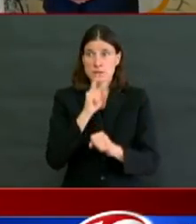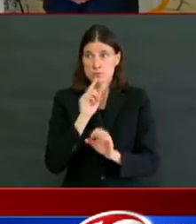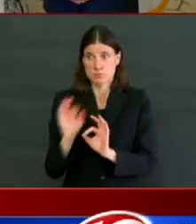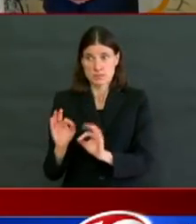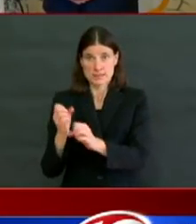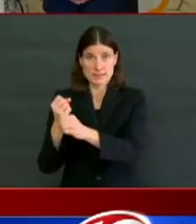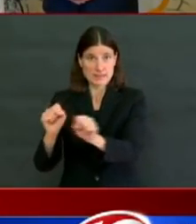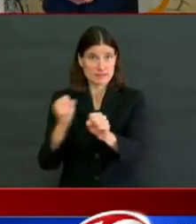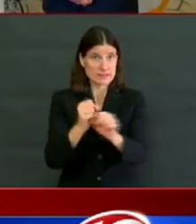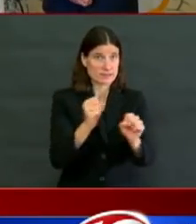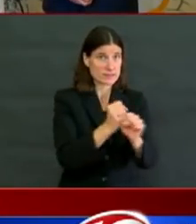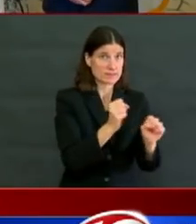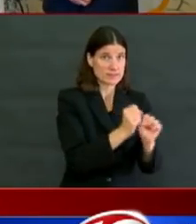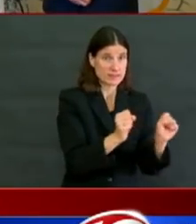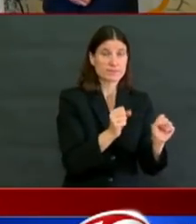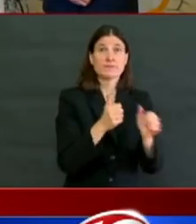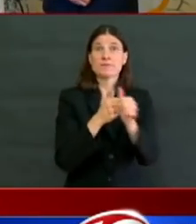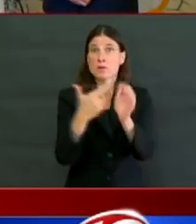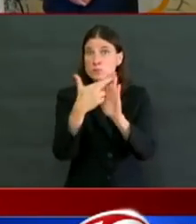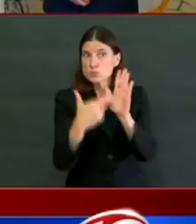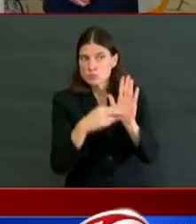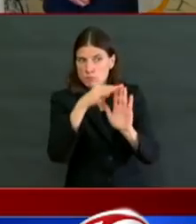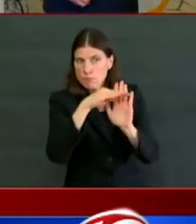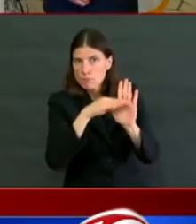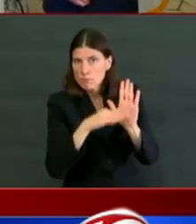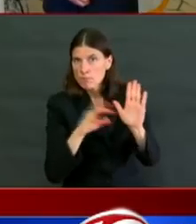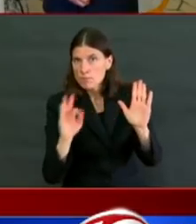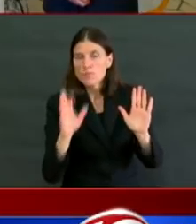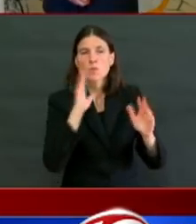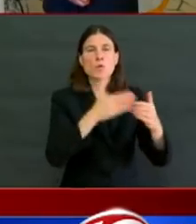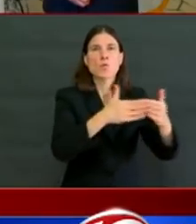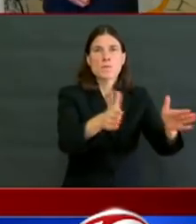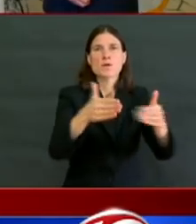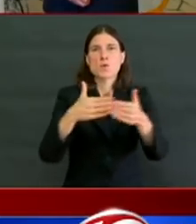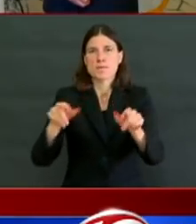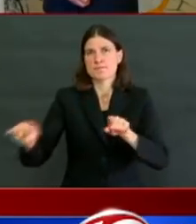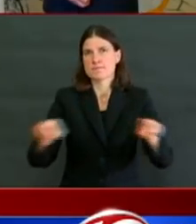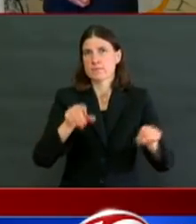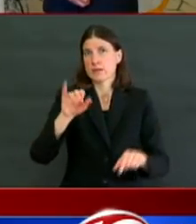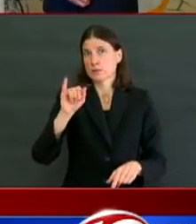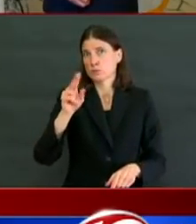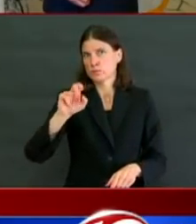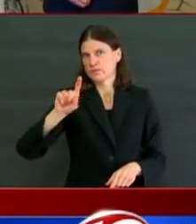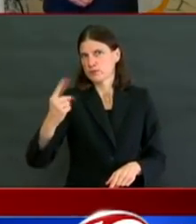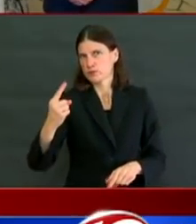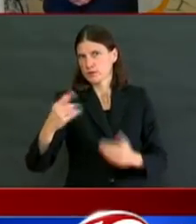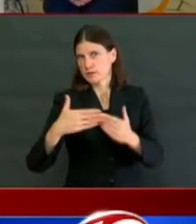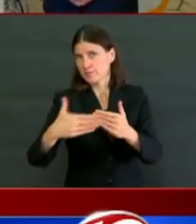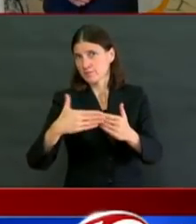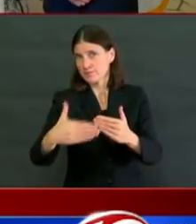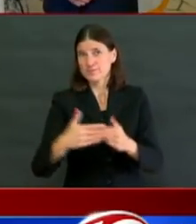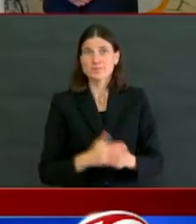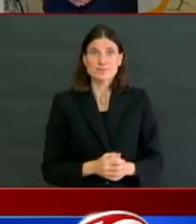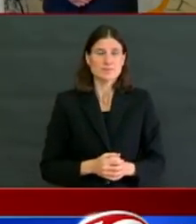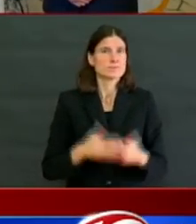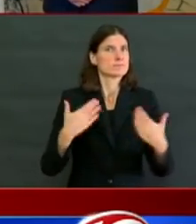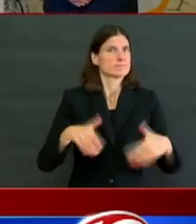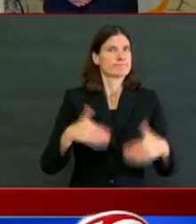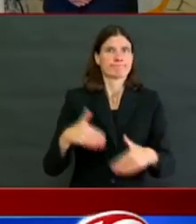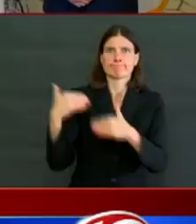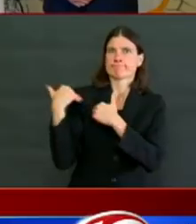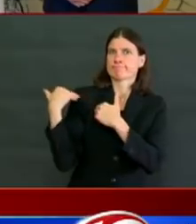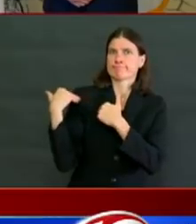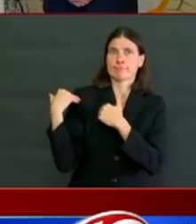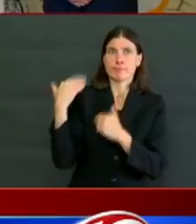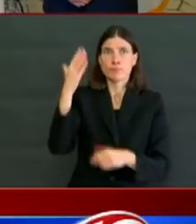We're going to be asking a lot of our child care providers, and we're also going to be asking them to spend more money in